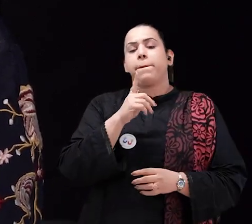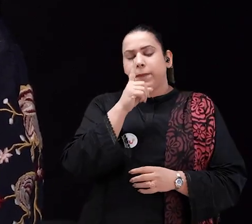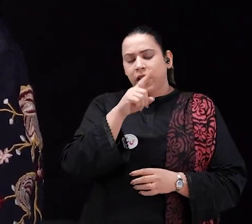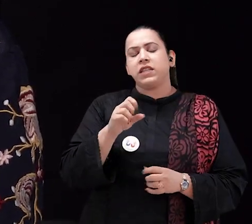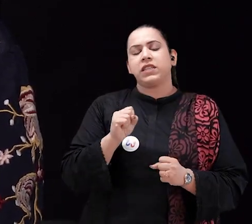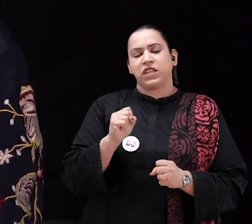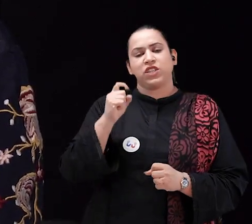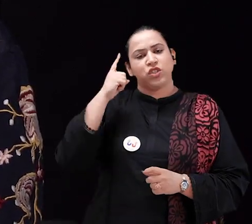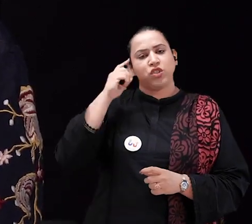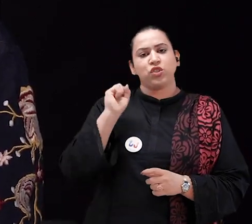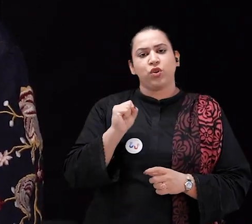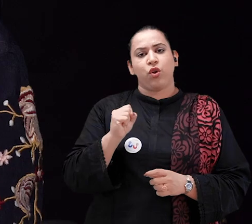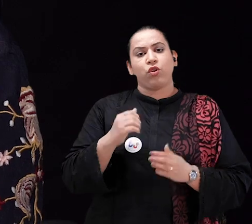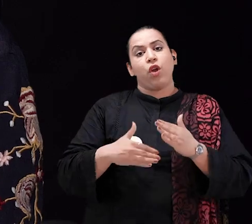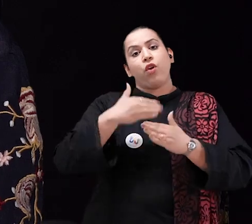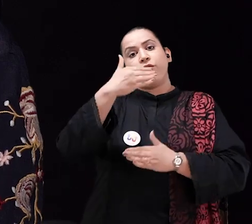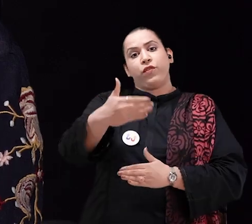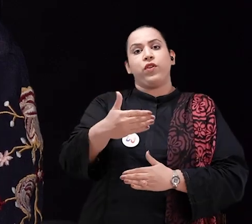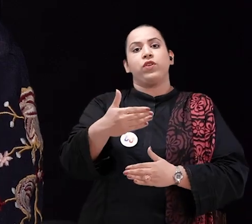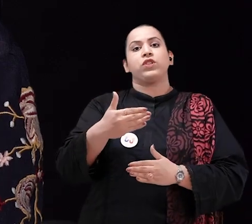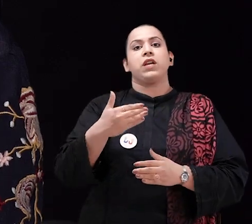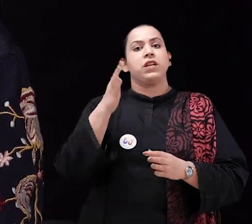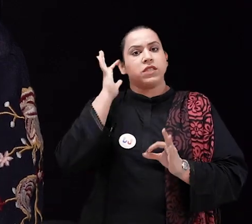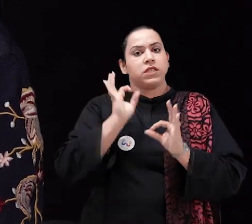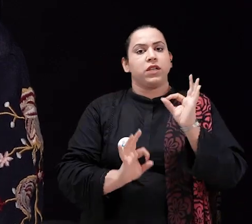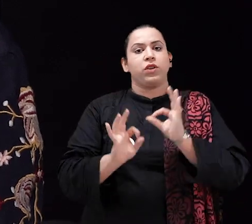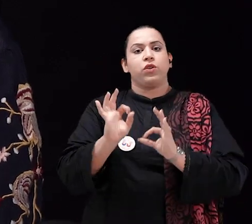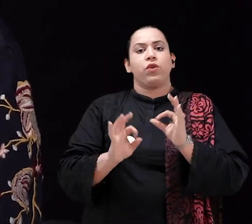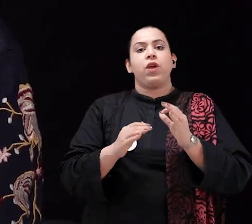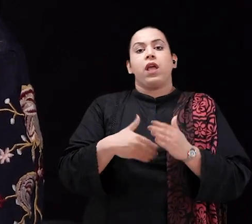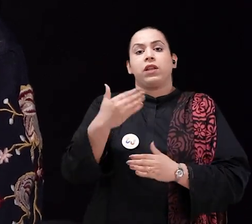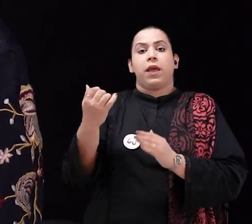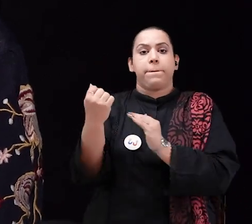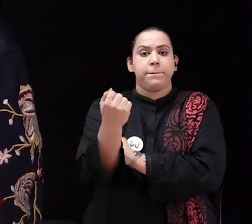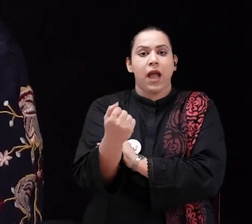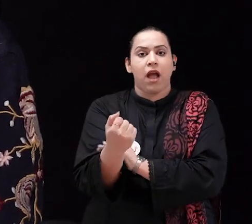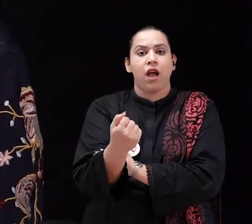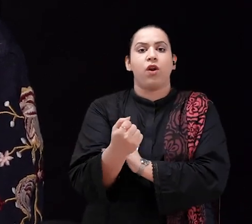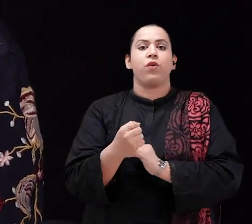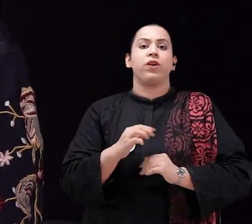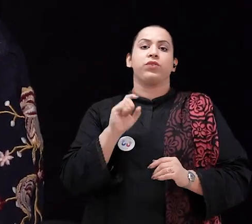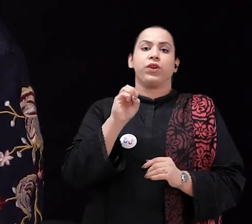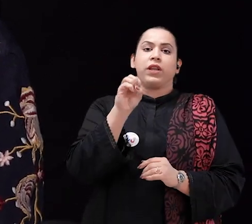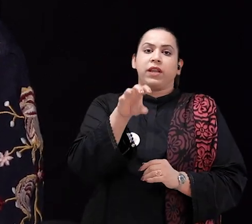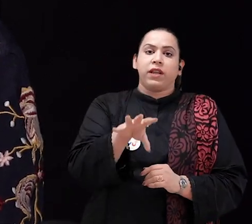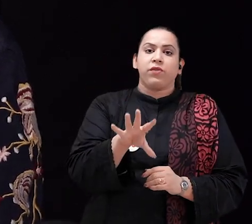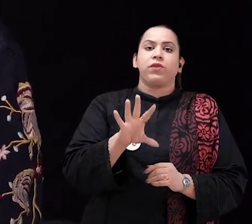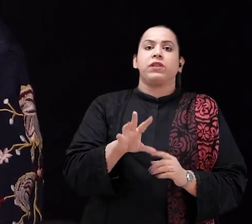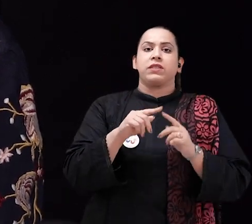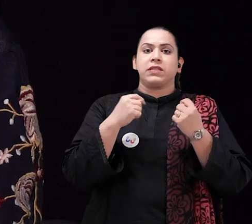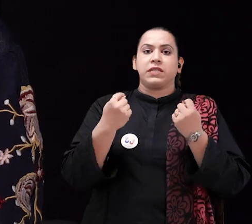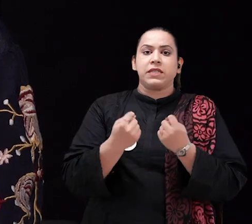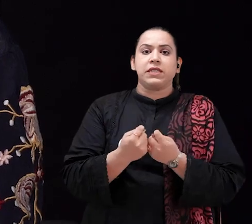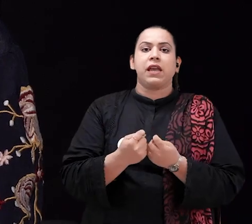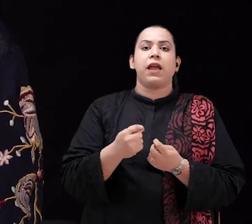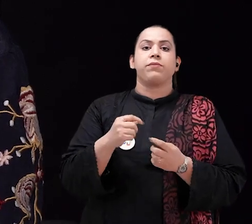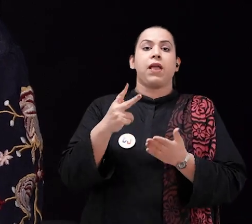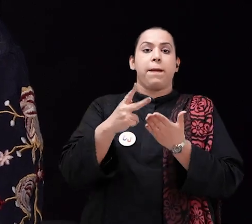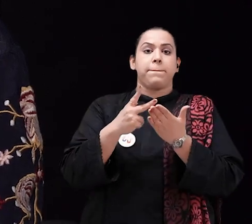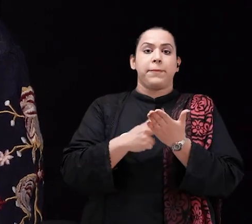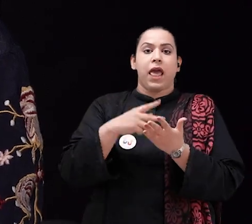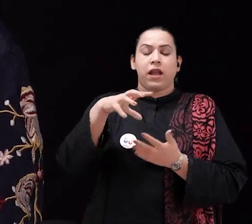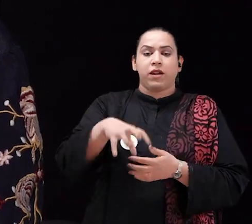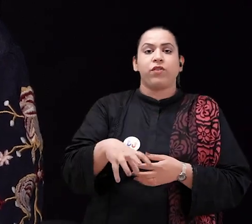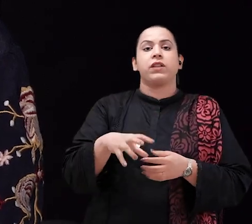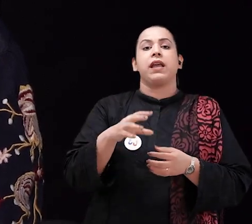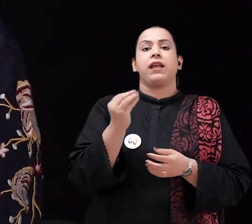not only facilitate people with all kinds of disabilities, but ensure that their future is secured, that